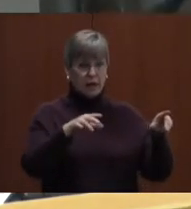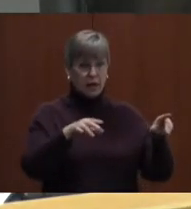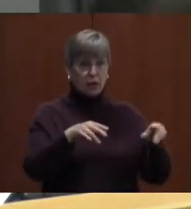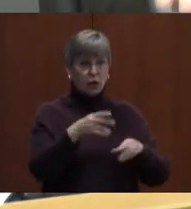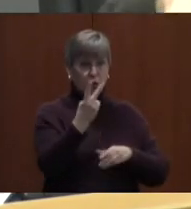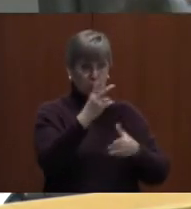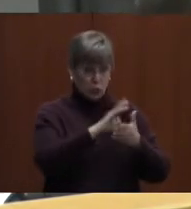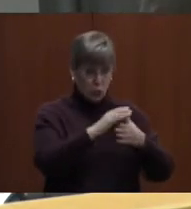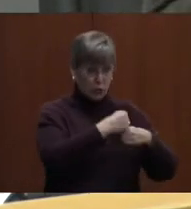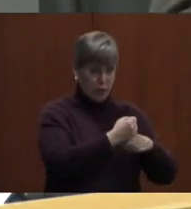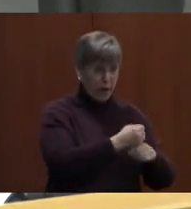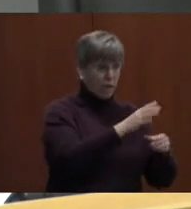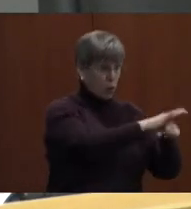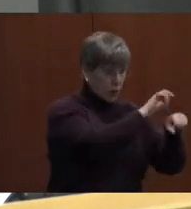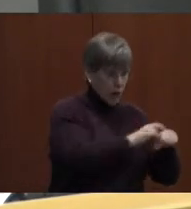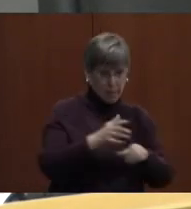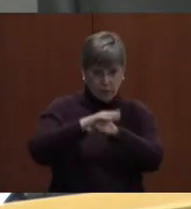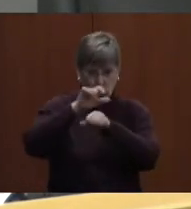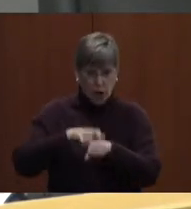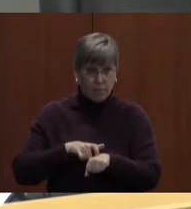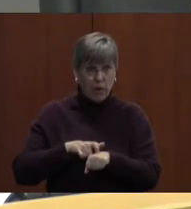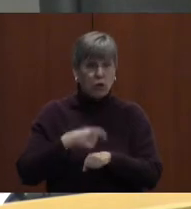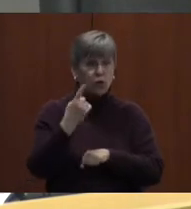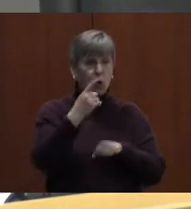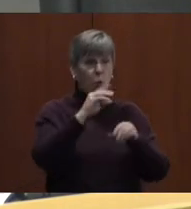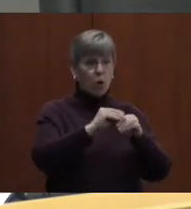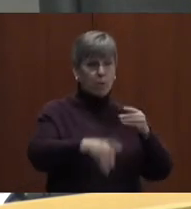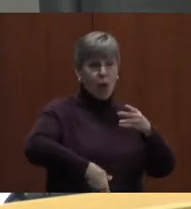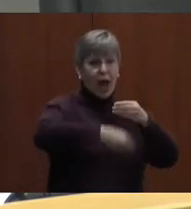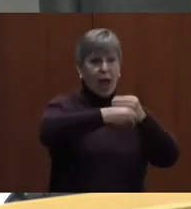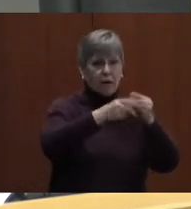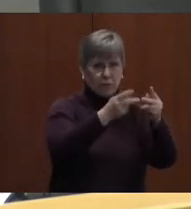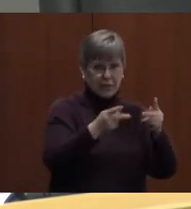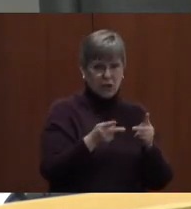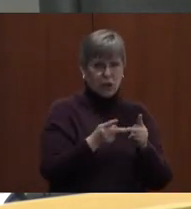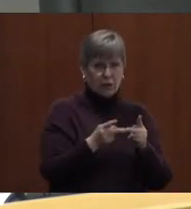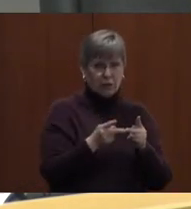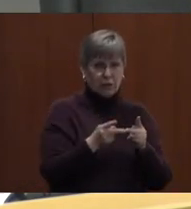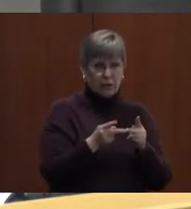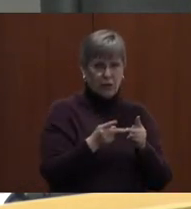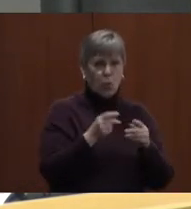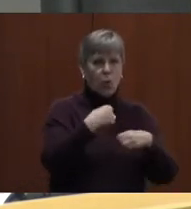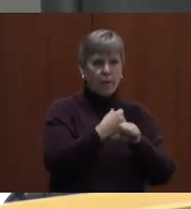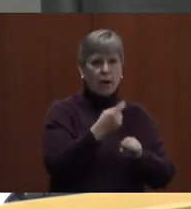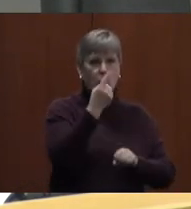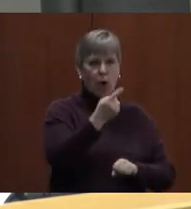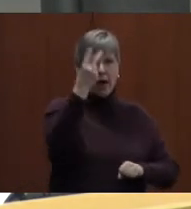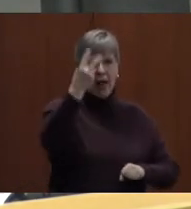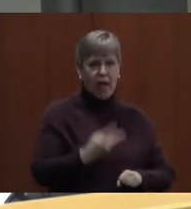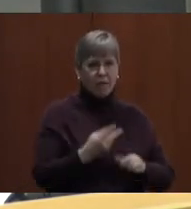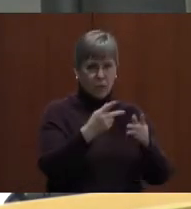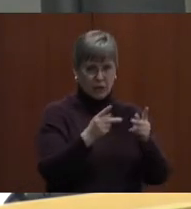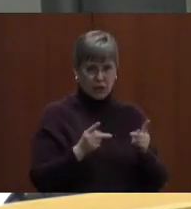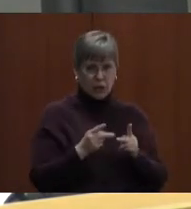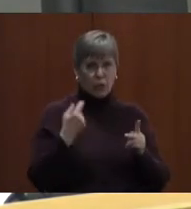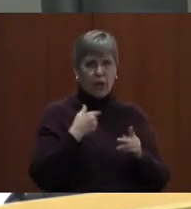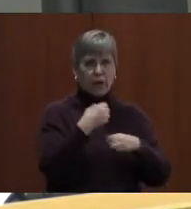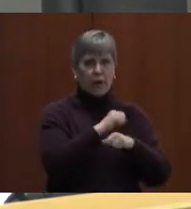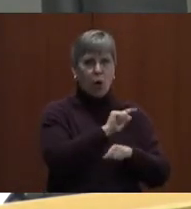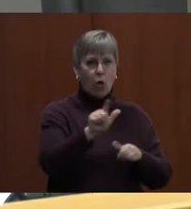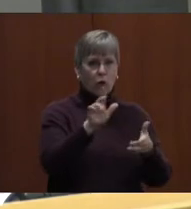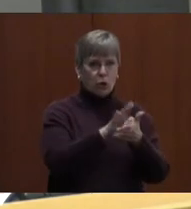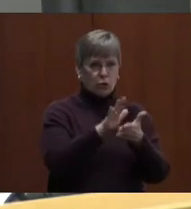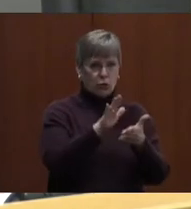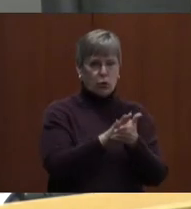she can make full-time and full-time. So with one more position, one and a One and a half. One and half. With positions, we can make all those